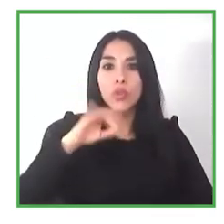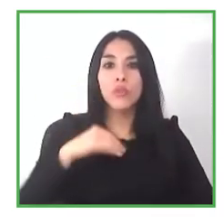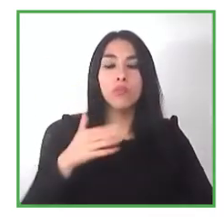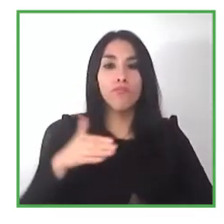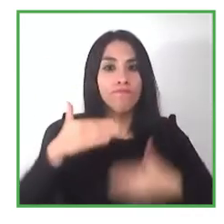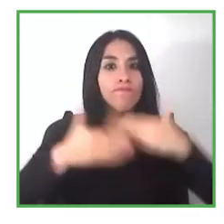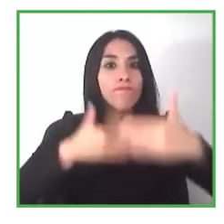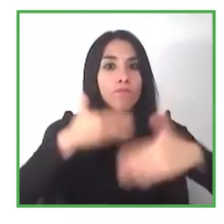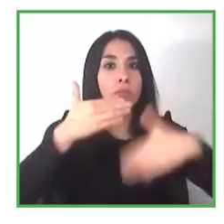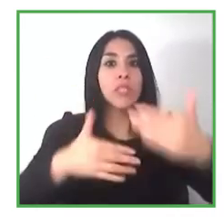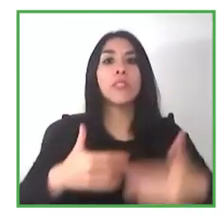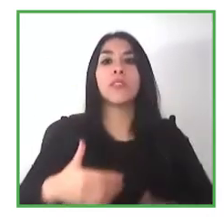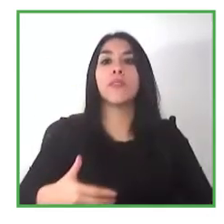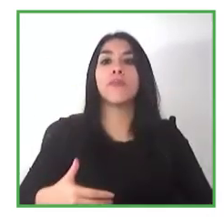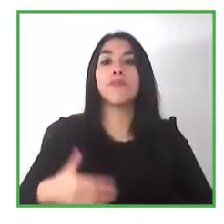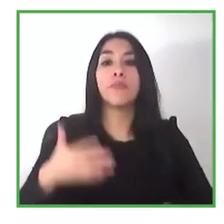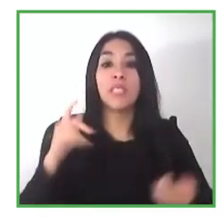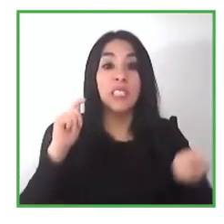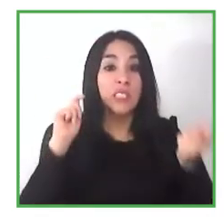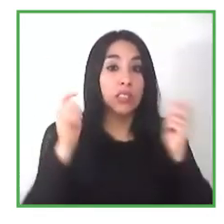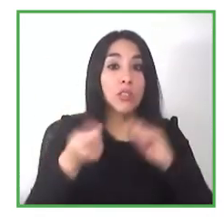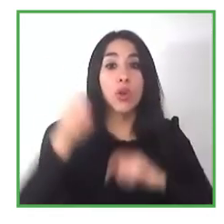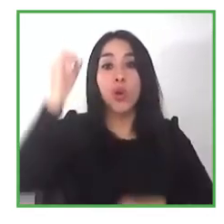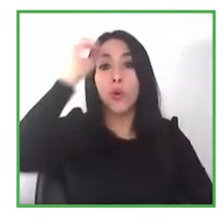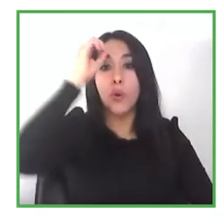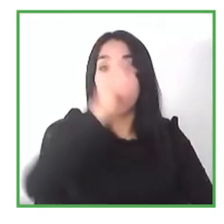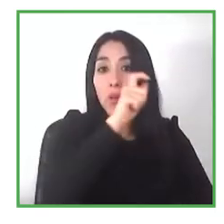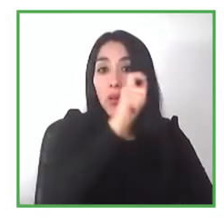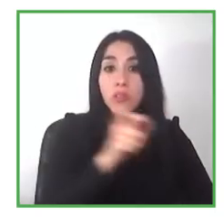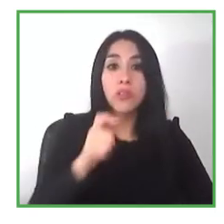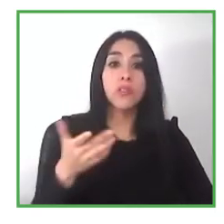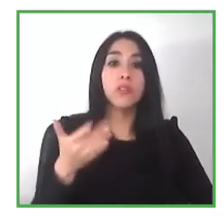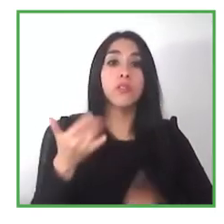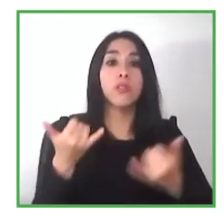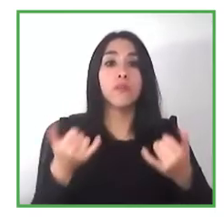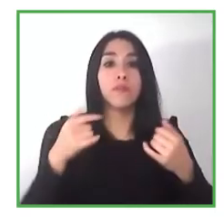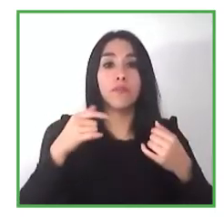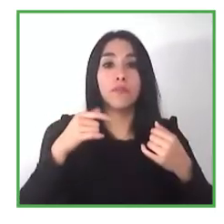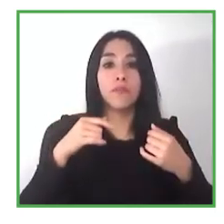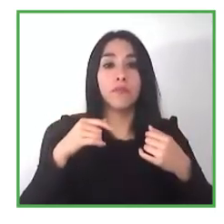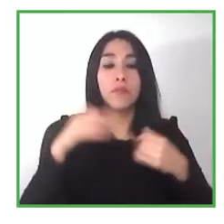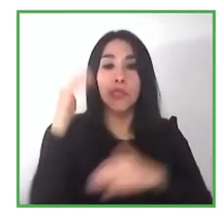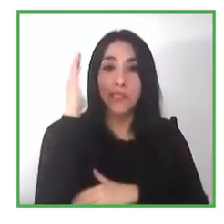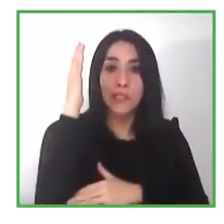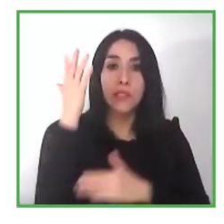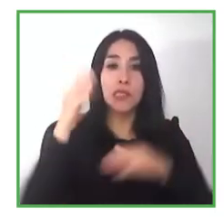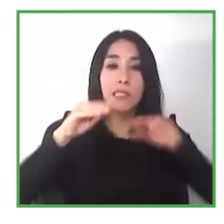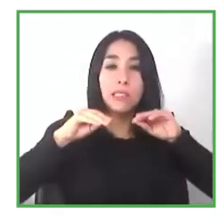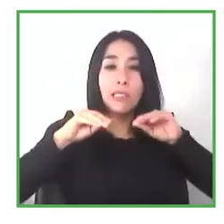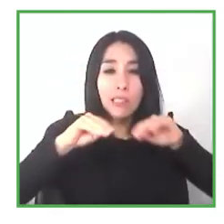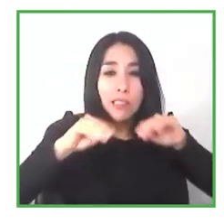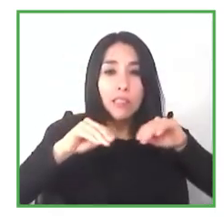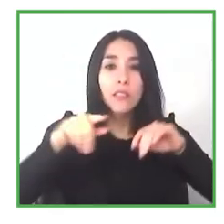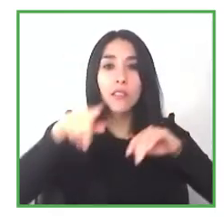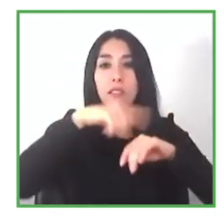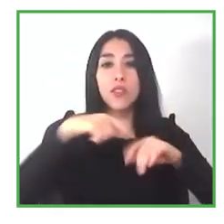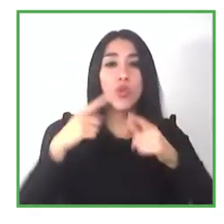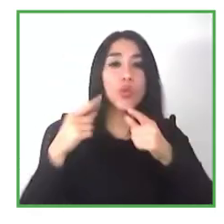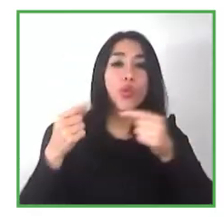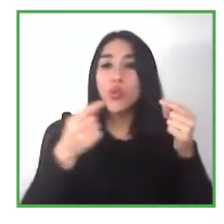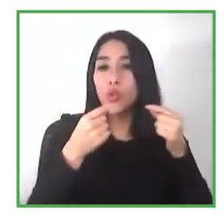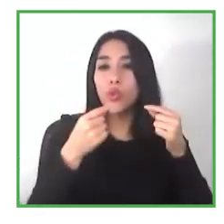uh that we do when our our students are on worksite training getting actual experience we um